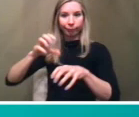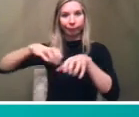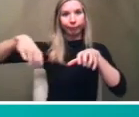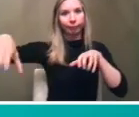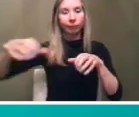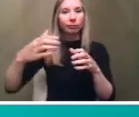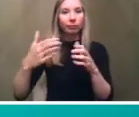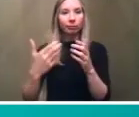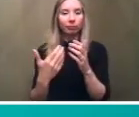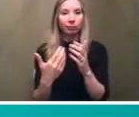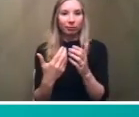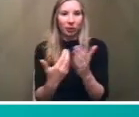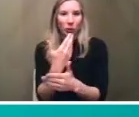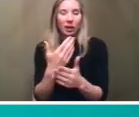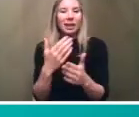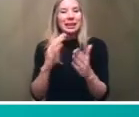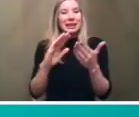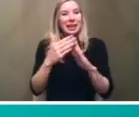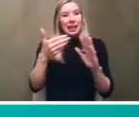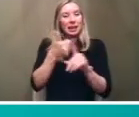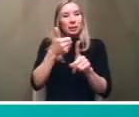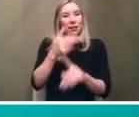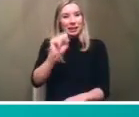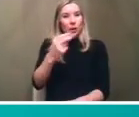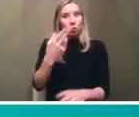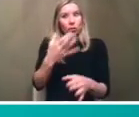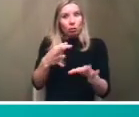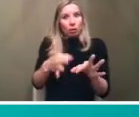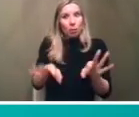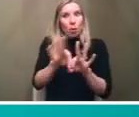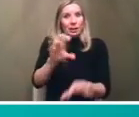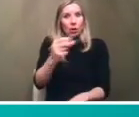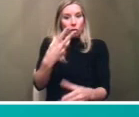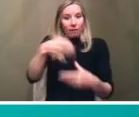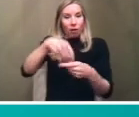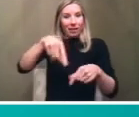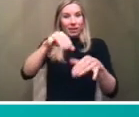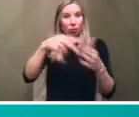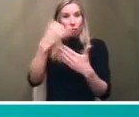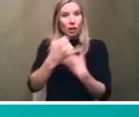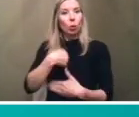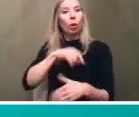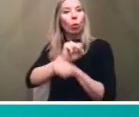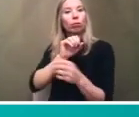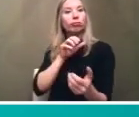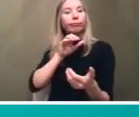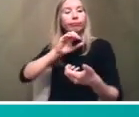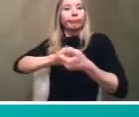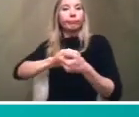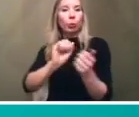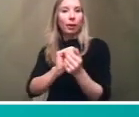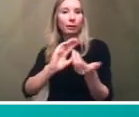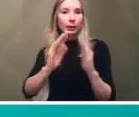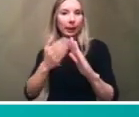um the city is a stakeholder a very important stakeholder in this project and we'll be working alongside them to make sure um you know